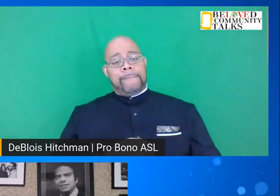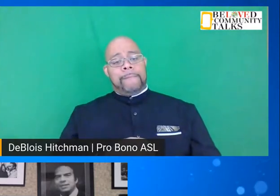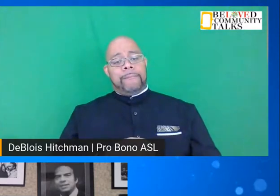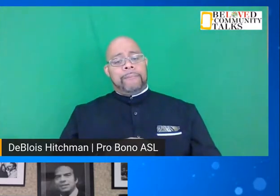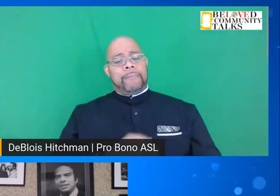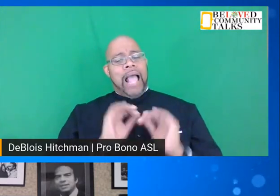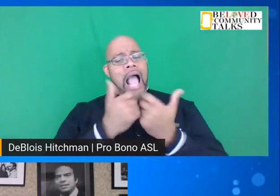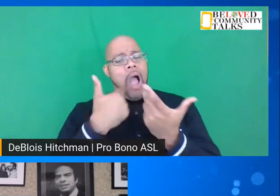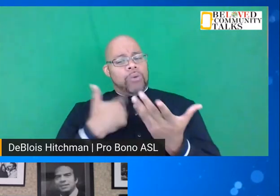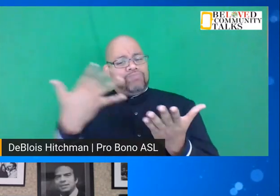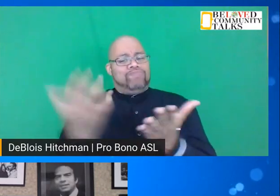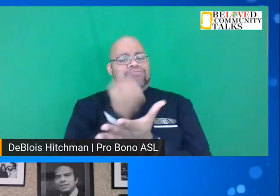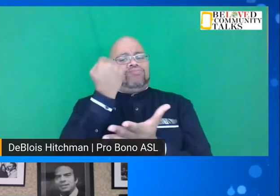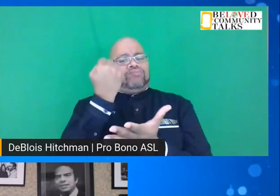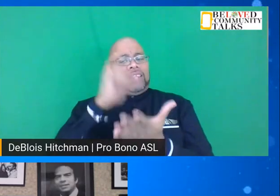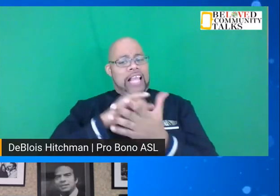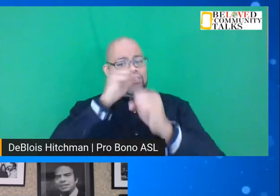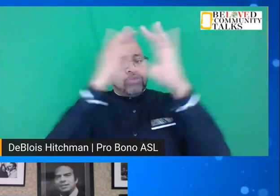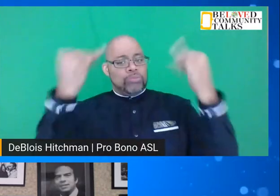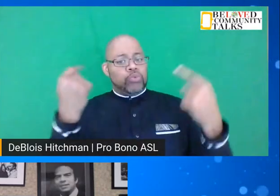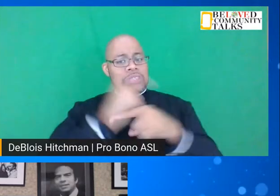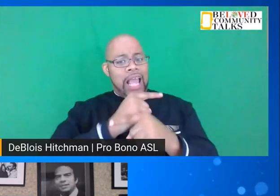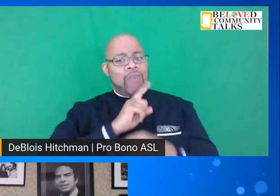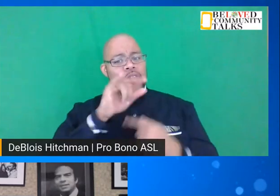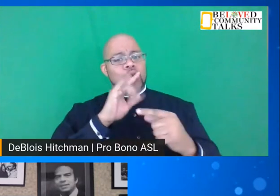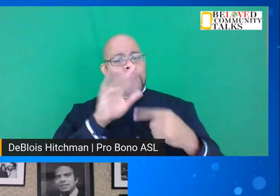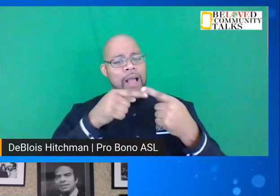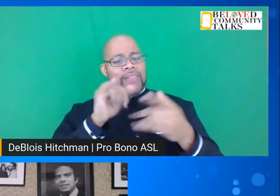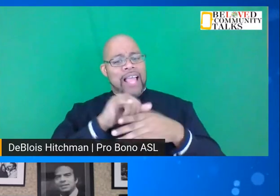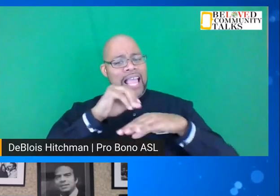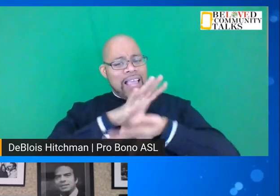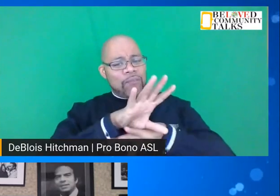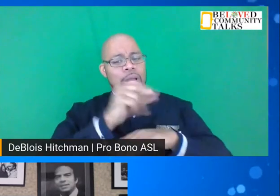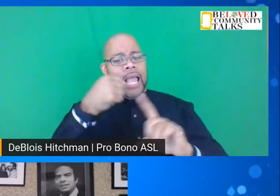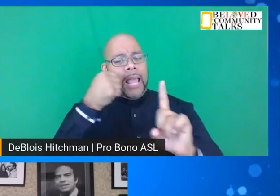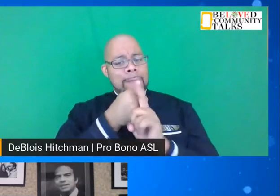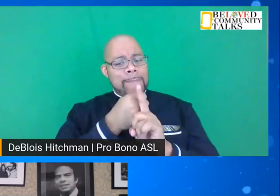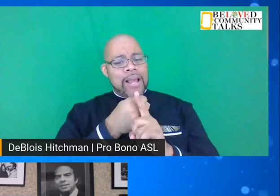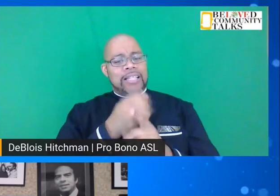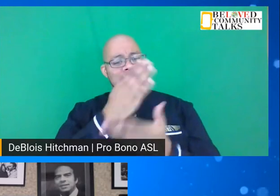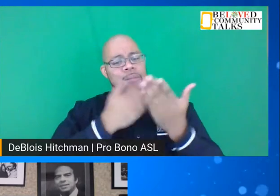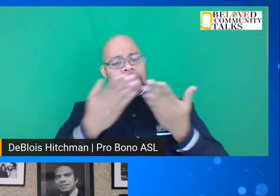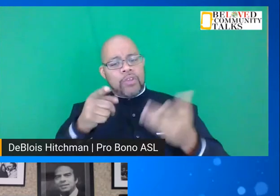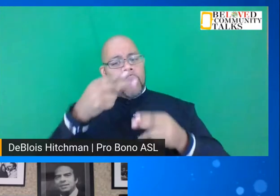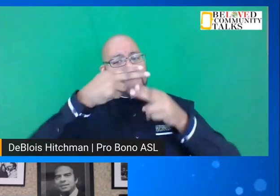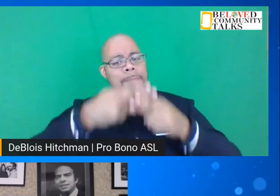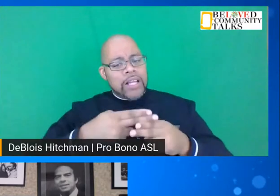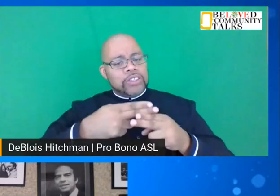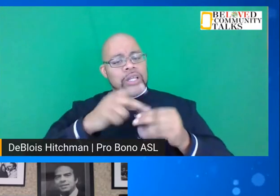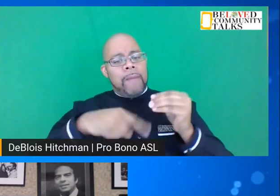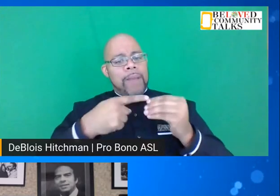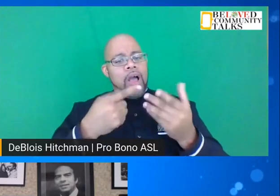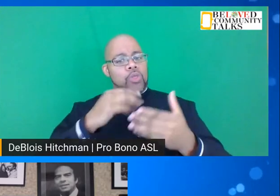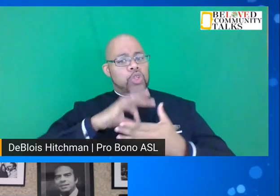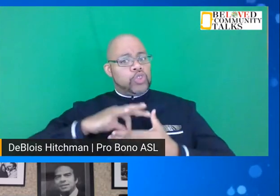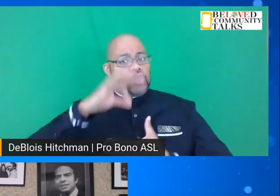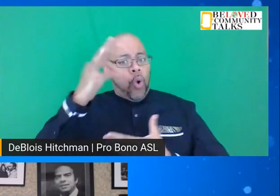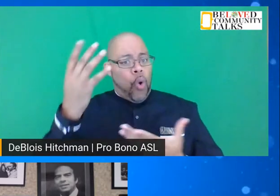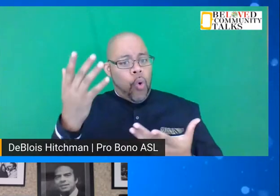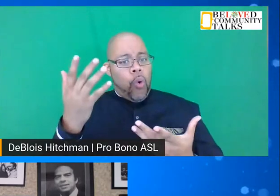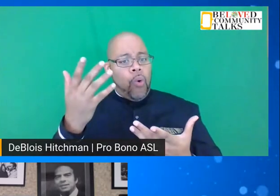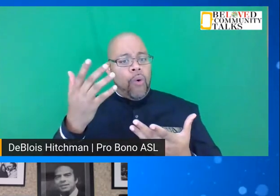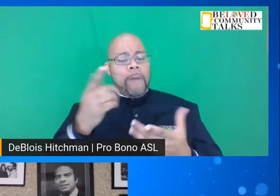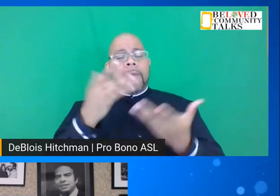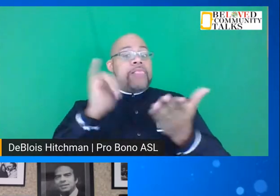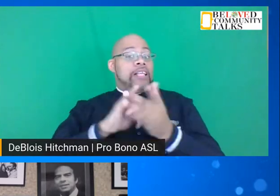How do we grab hold of that dream today? We really talk about the influence and impact of it and some of the things you've mentioned about the soul force. Maybe